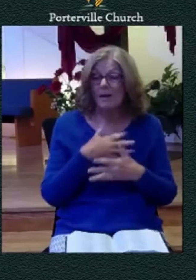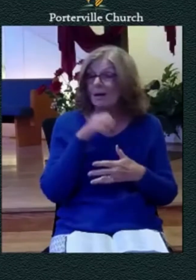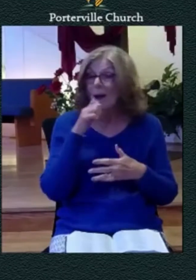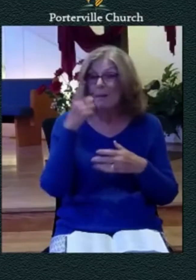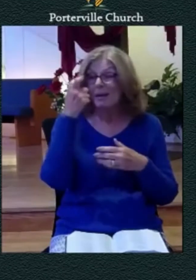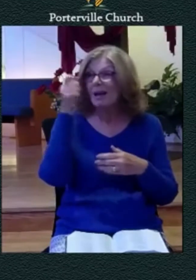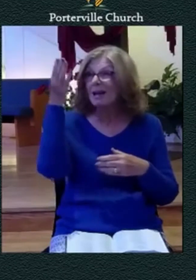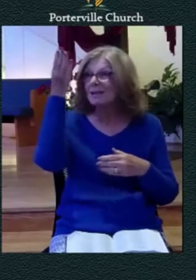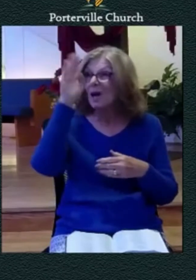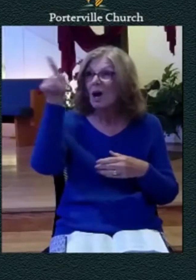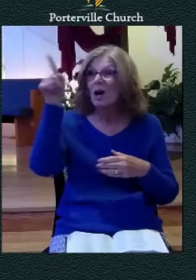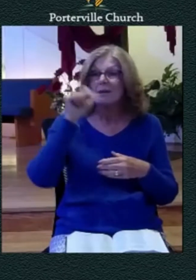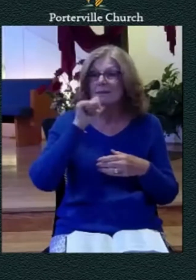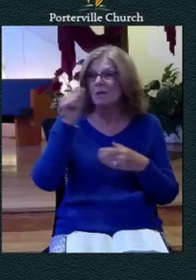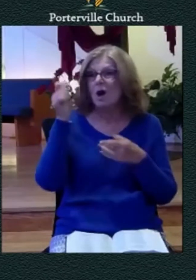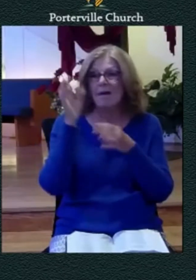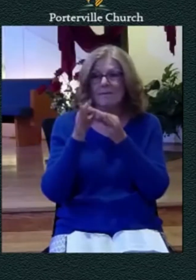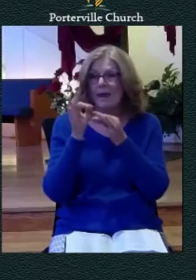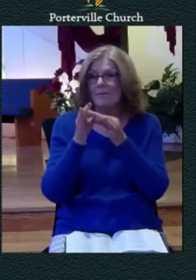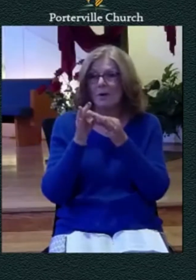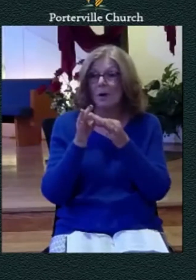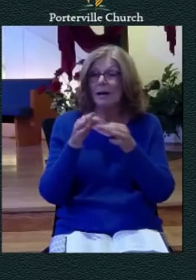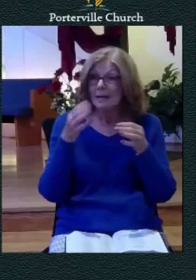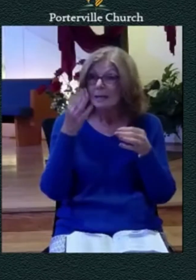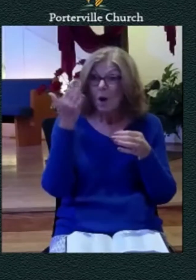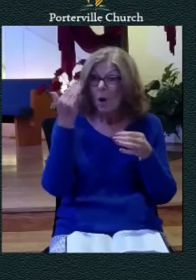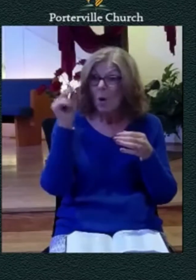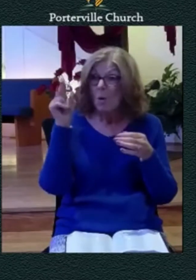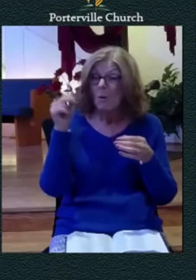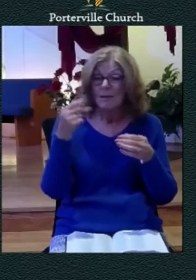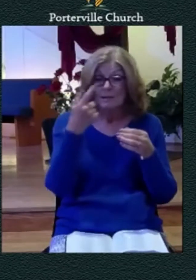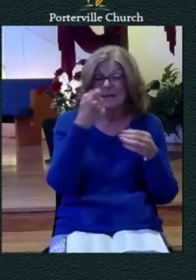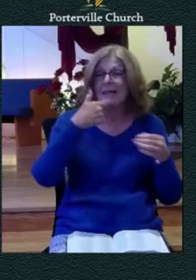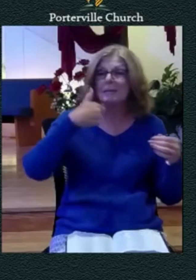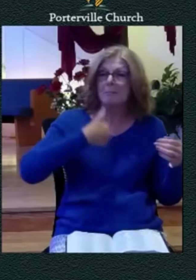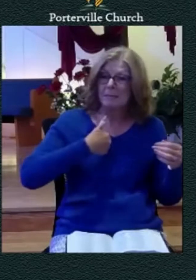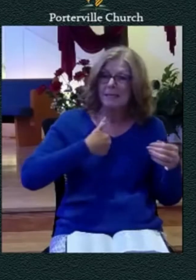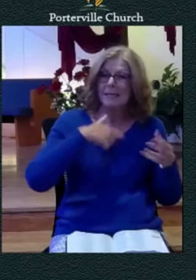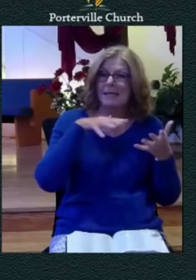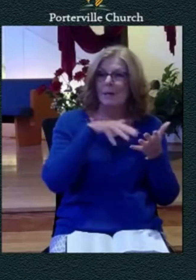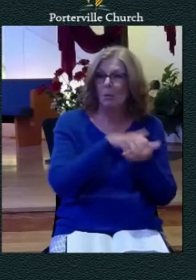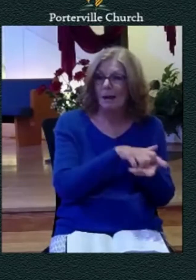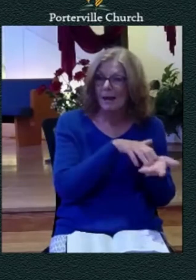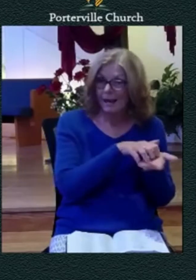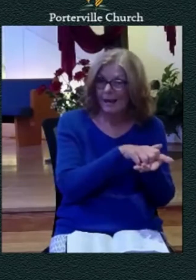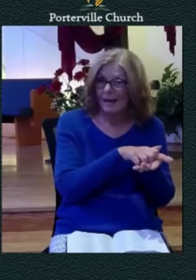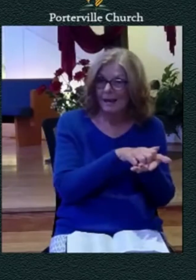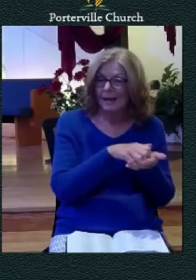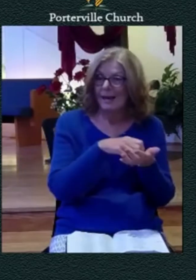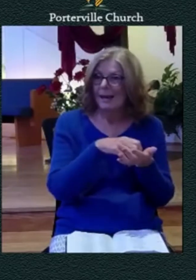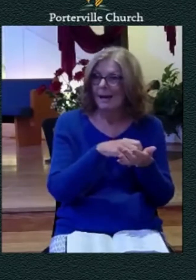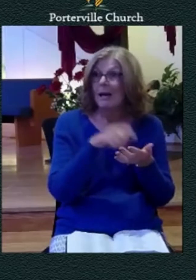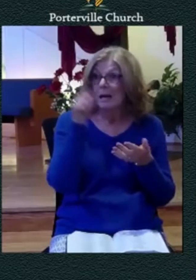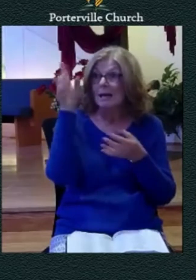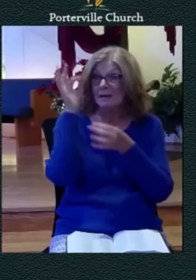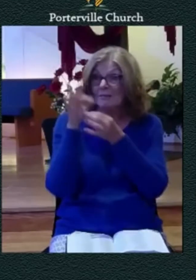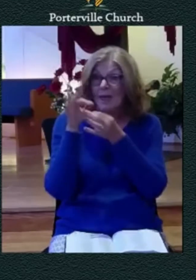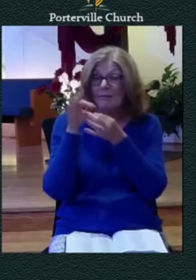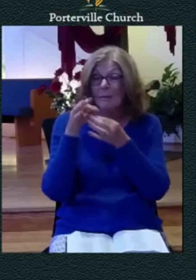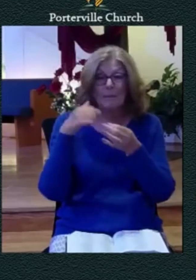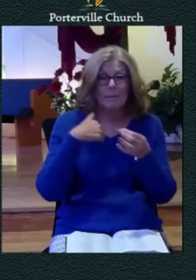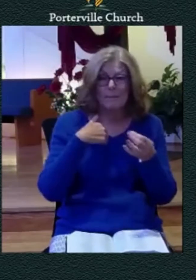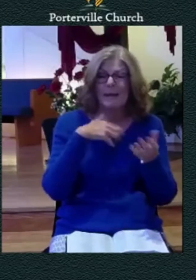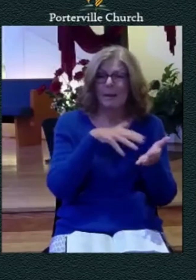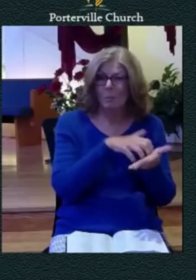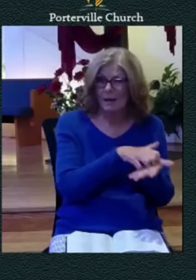because i am weak oh that changes the whole picture i like this picture uh i